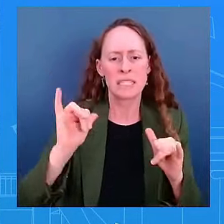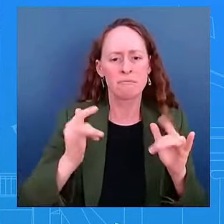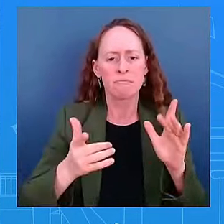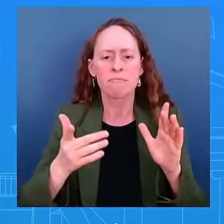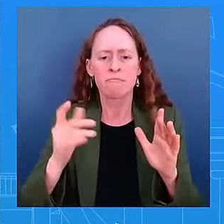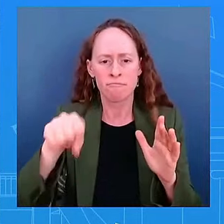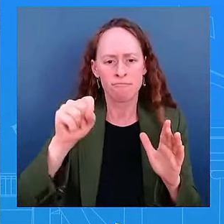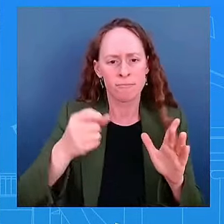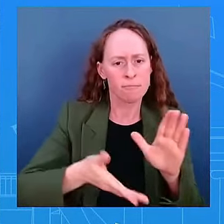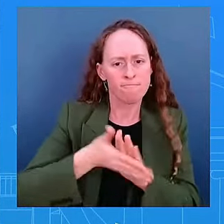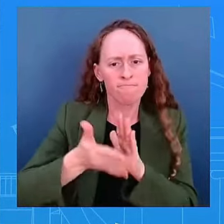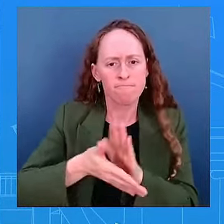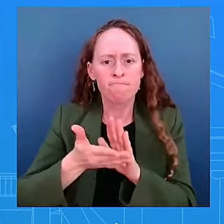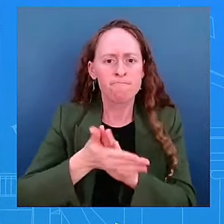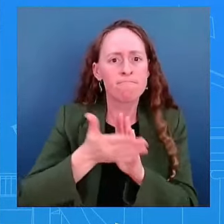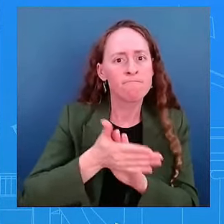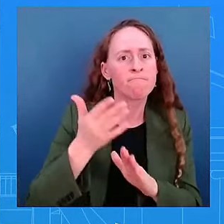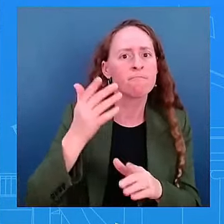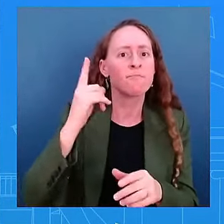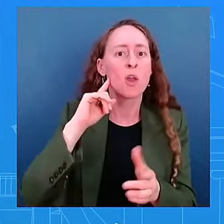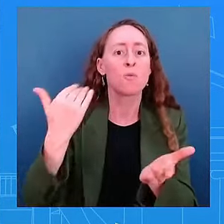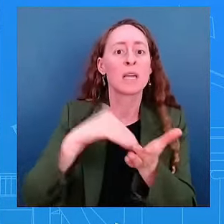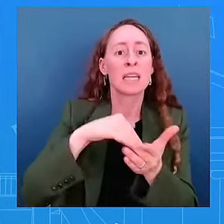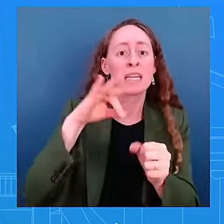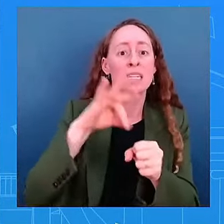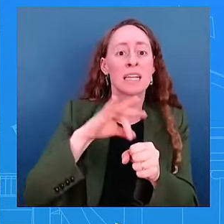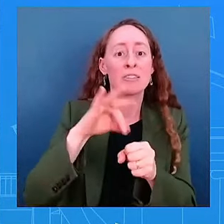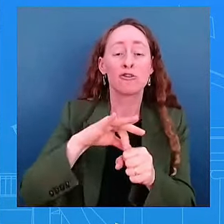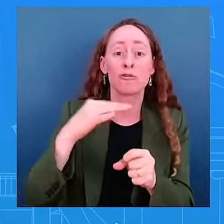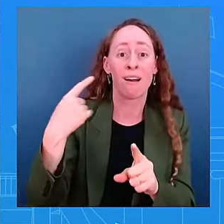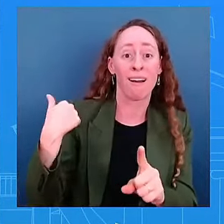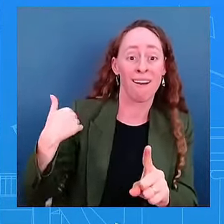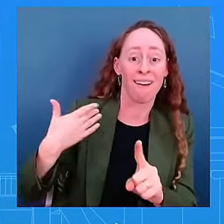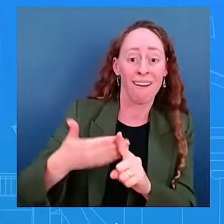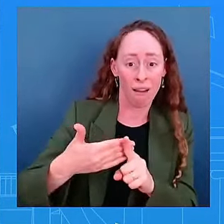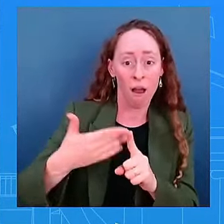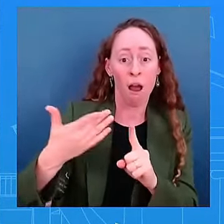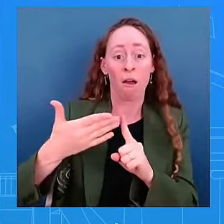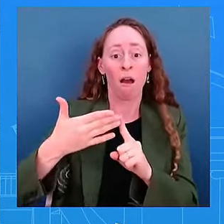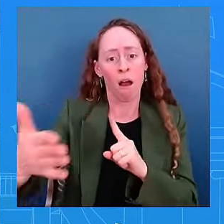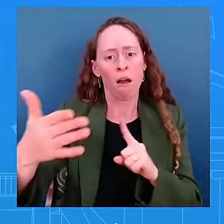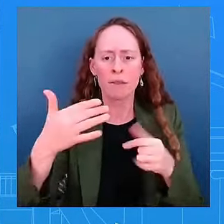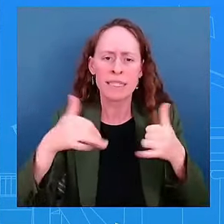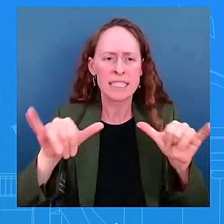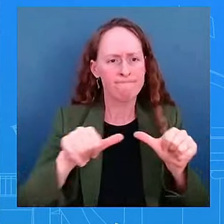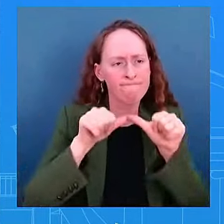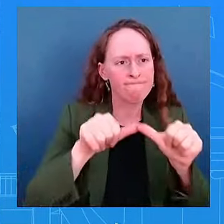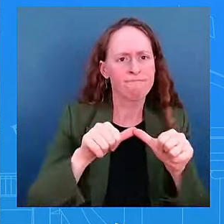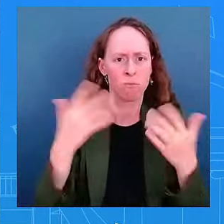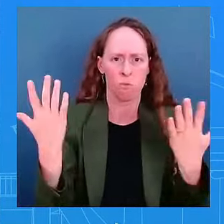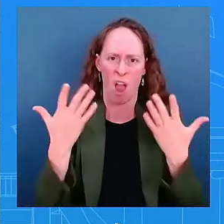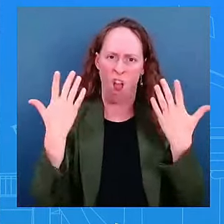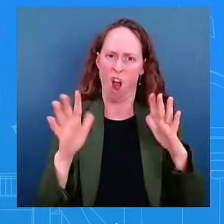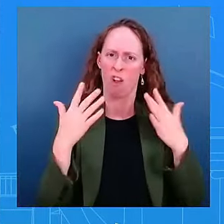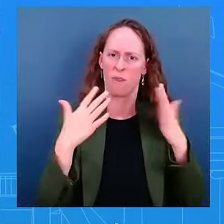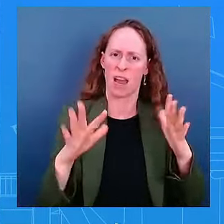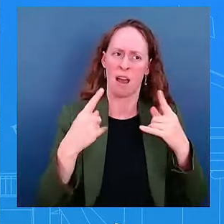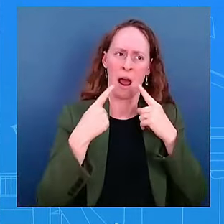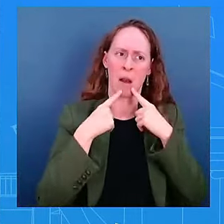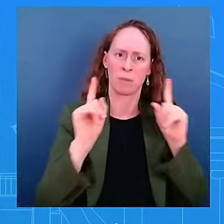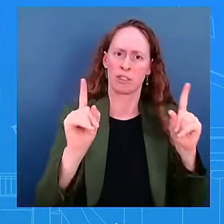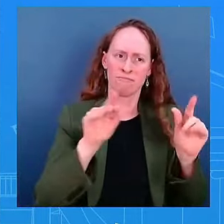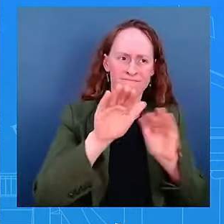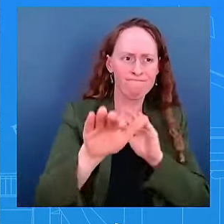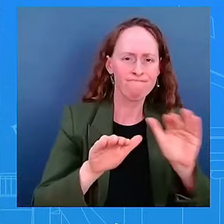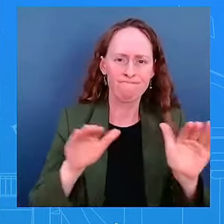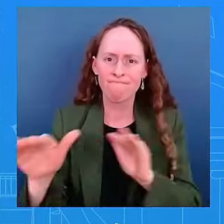pretty consistent. Building on the accomplishment he's been able to get done, that's going to be really important. He's going to look at this remainder